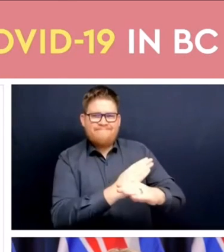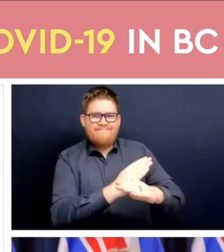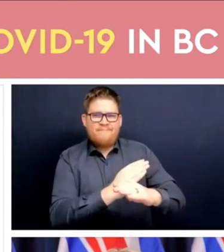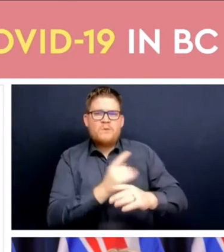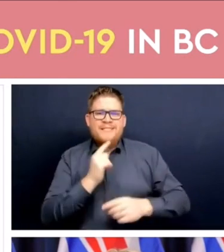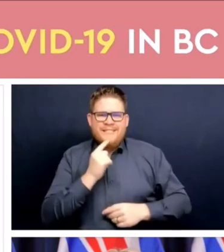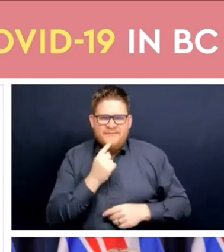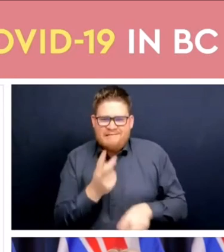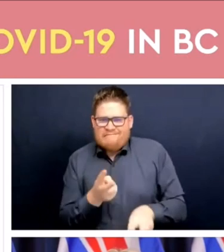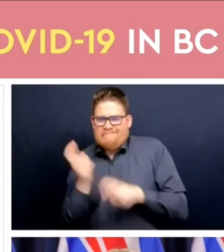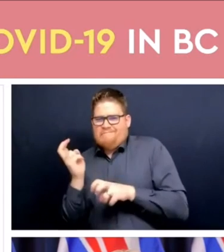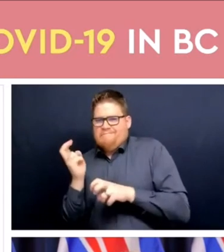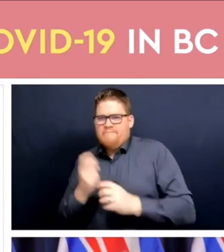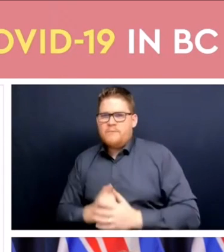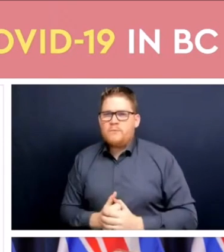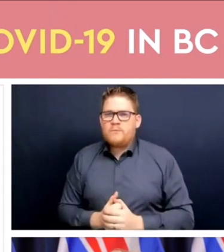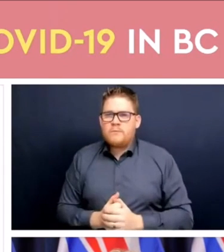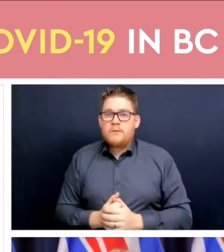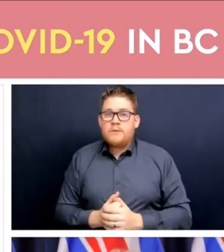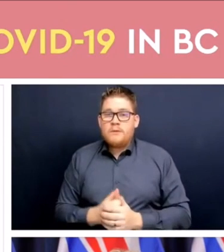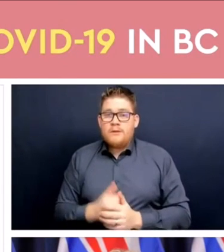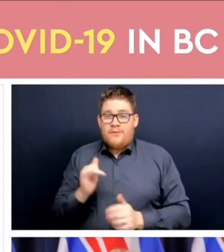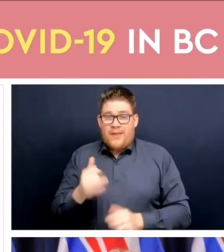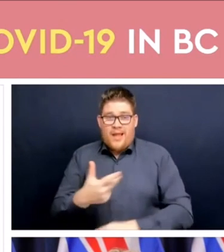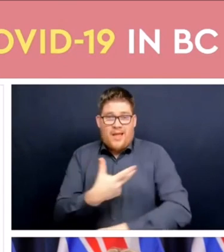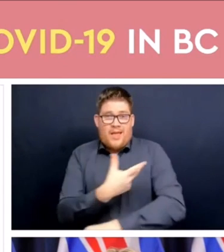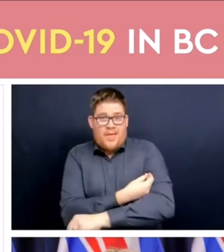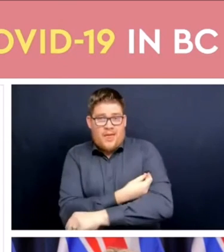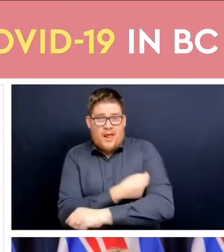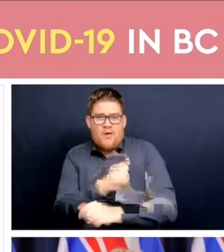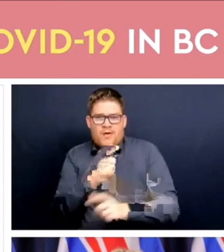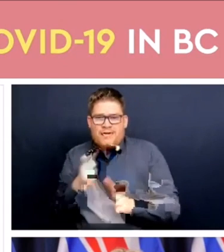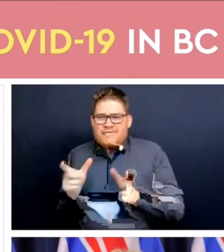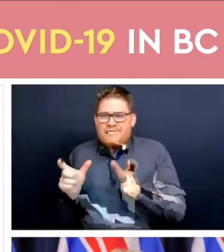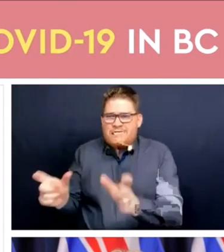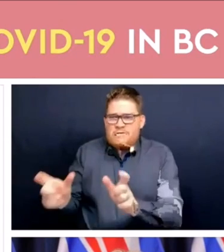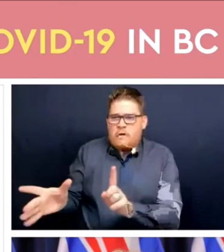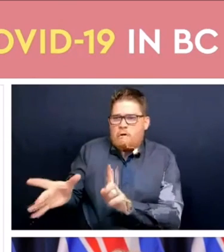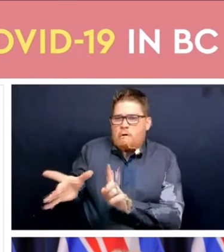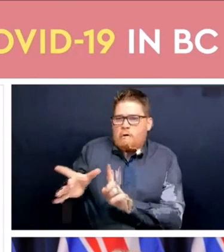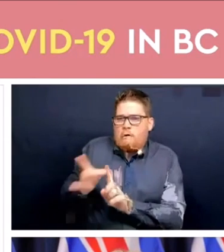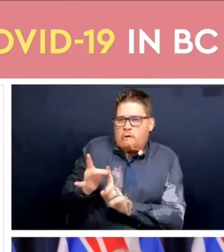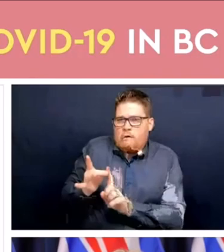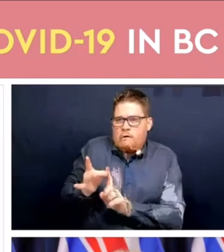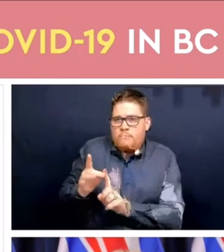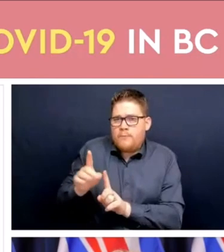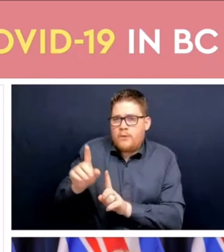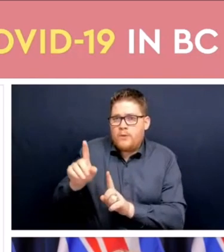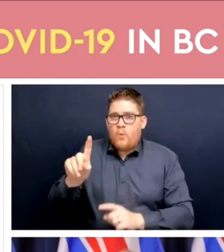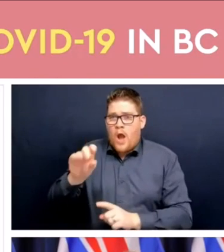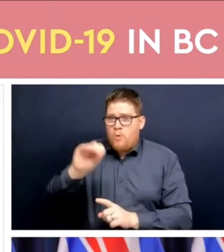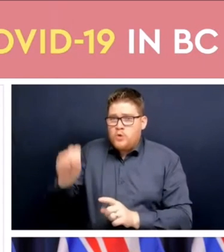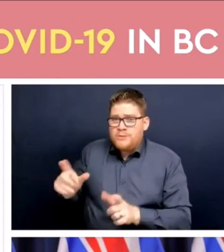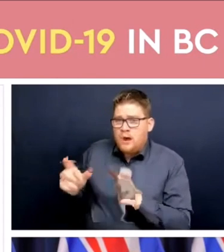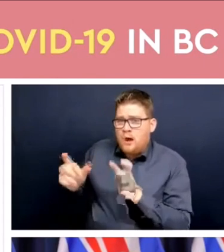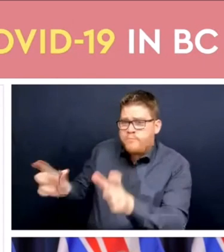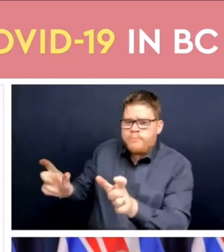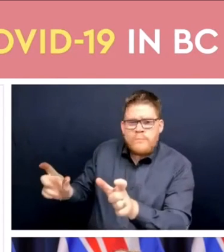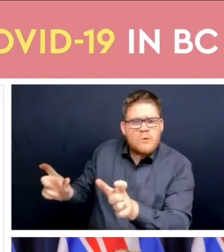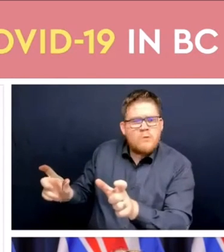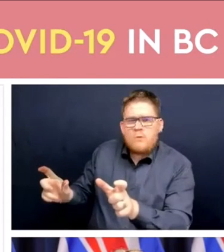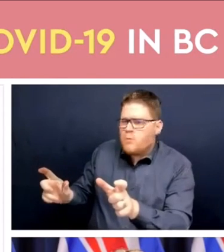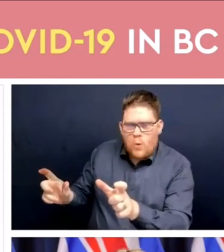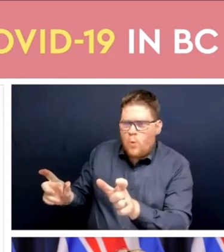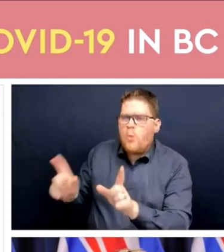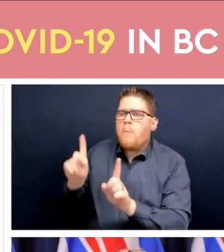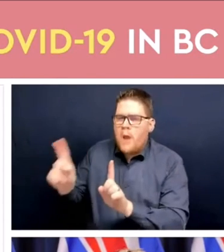also protects us from infection it's not 100% but good data here that's being presented even now by my